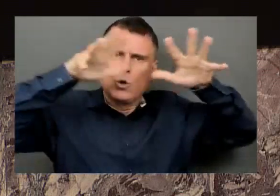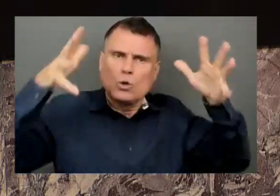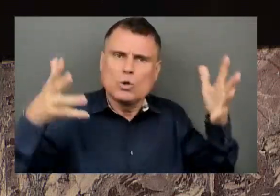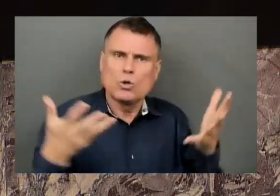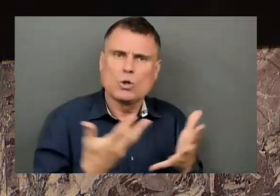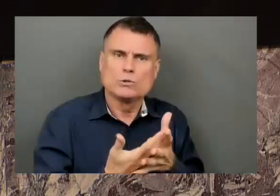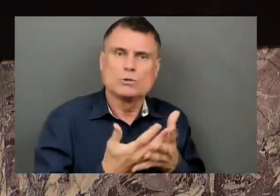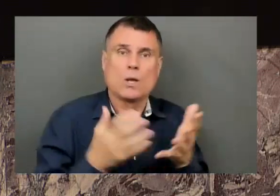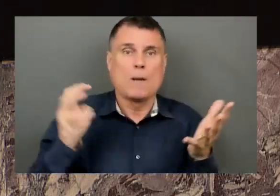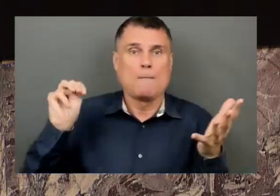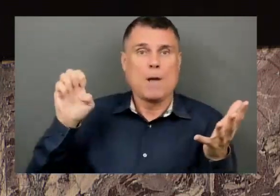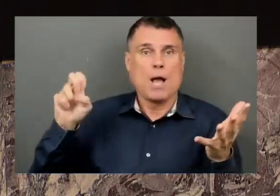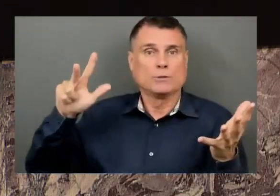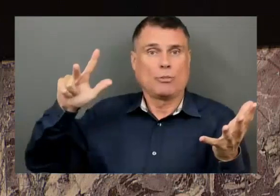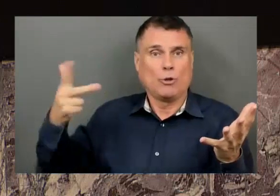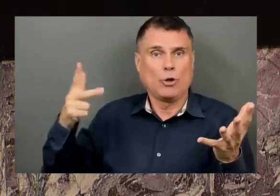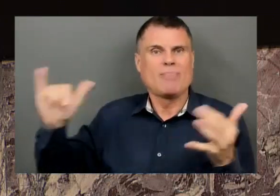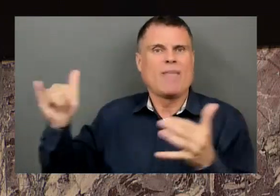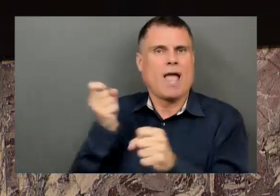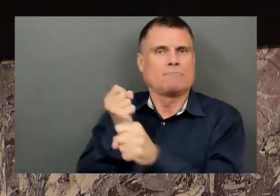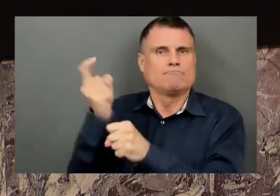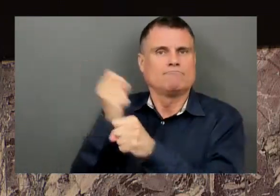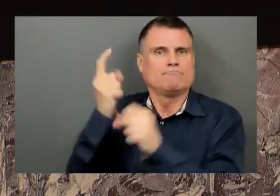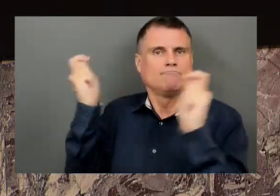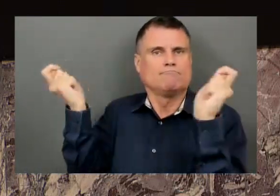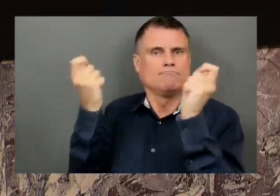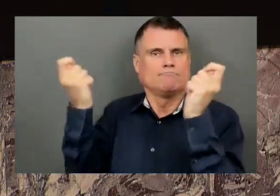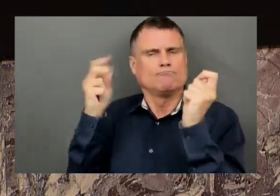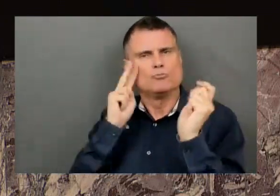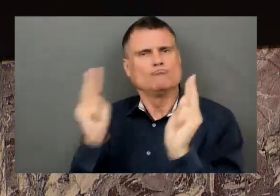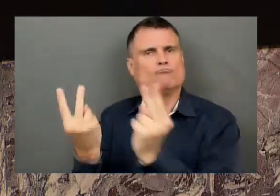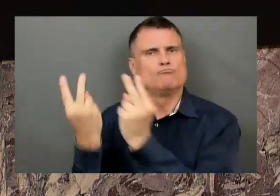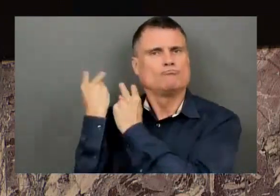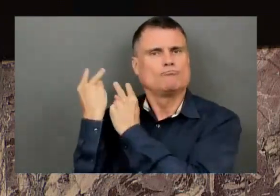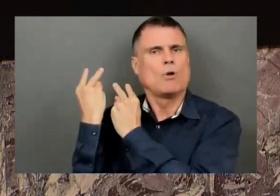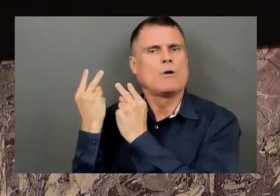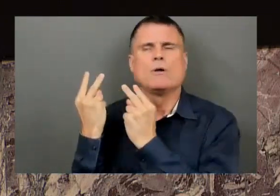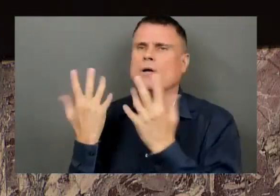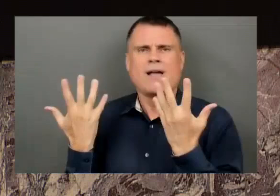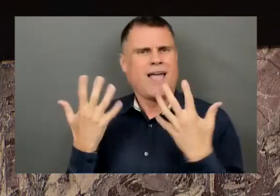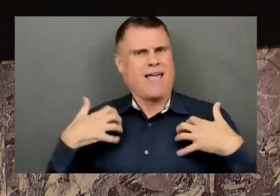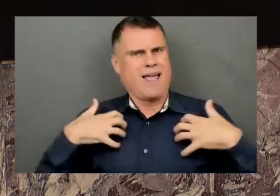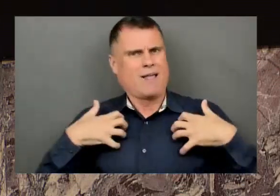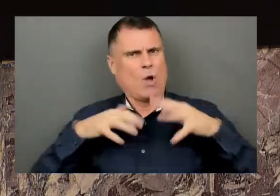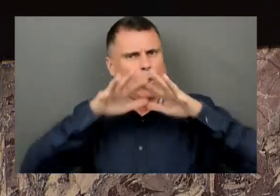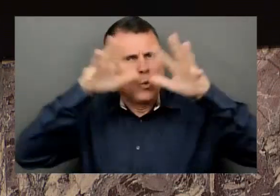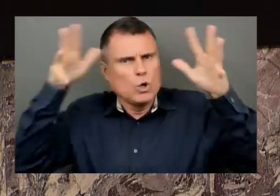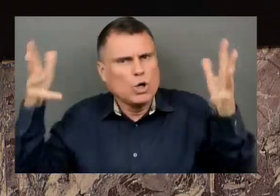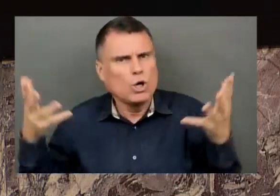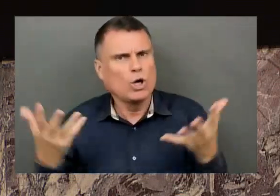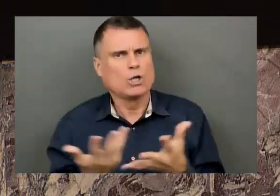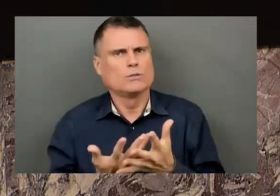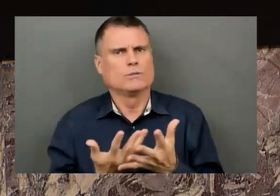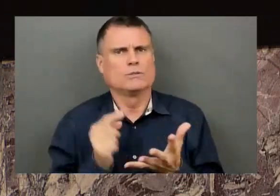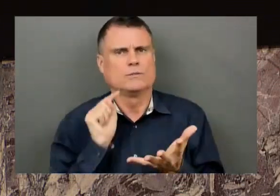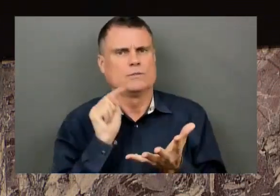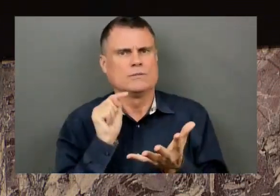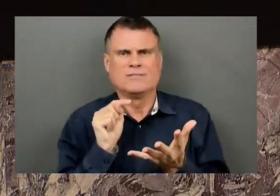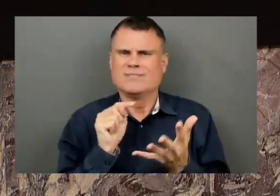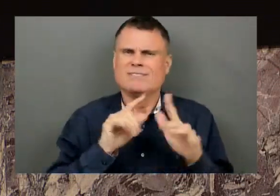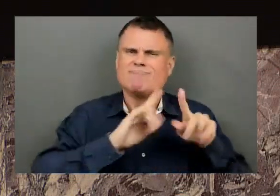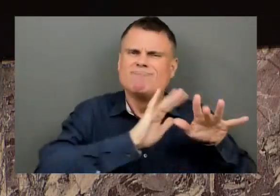our planet's biodiversity. Our province's diverse ecosystems are home to a rich variety of species, from grizzly bears to orcas,